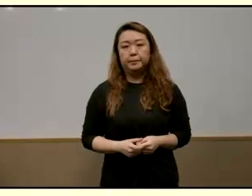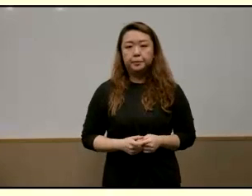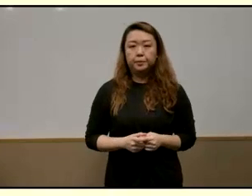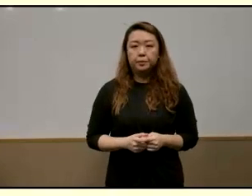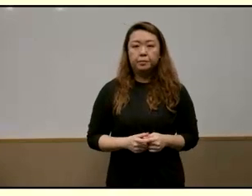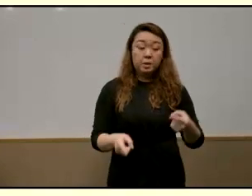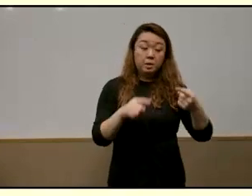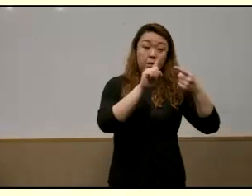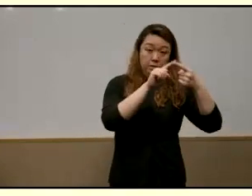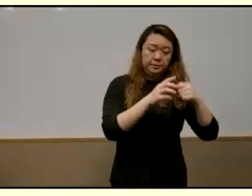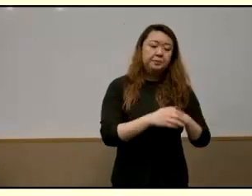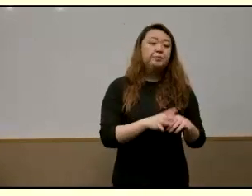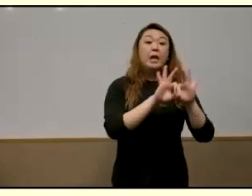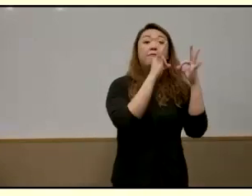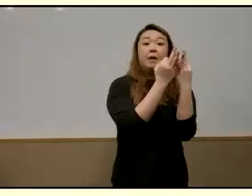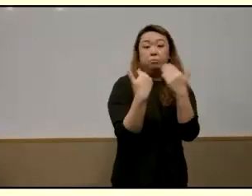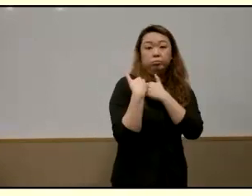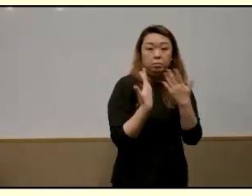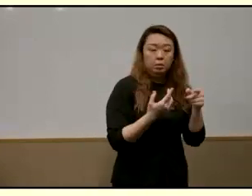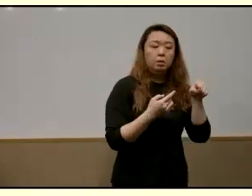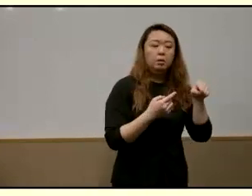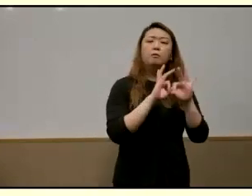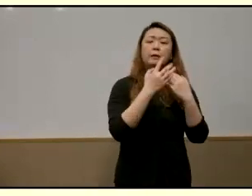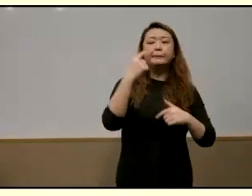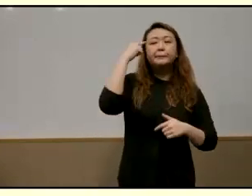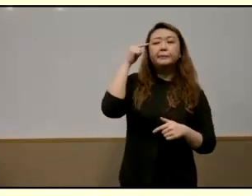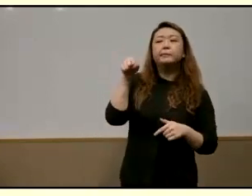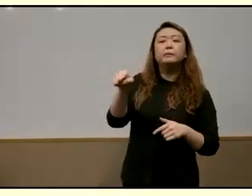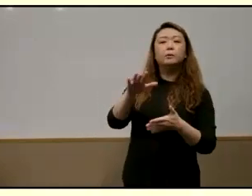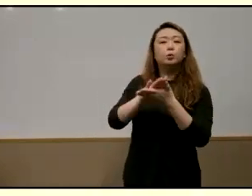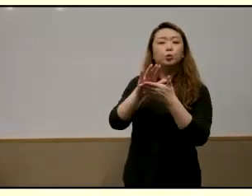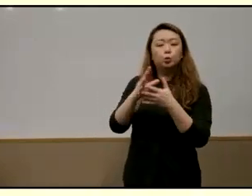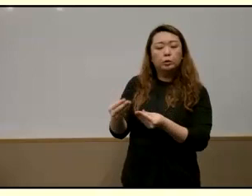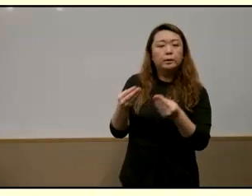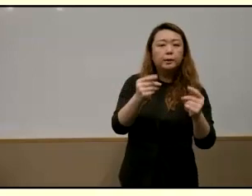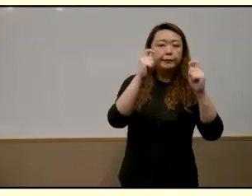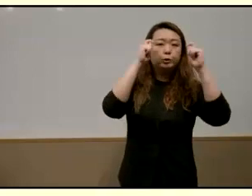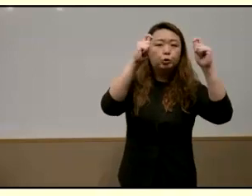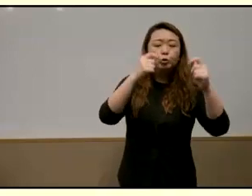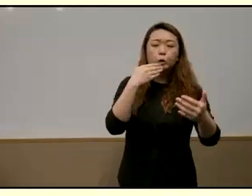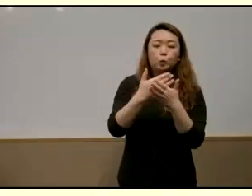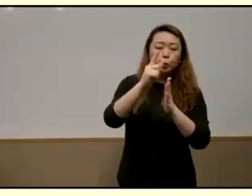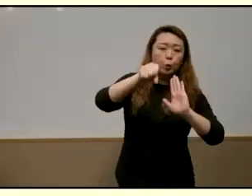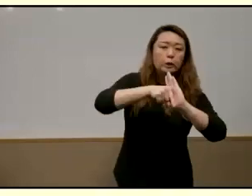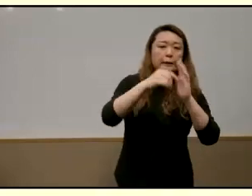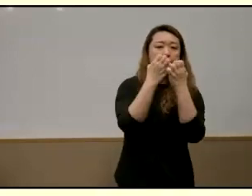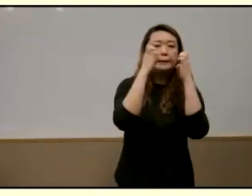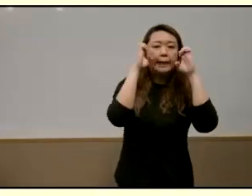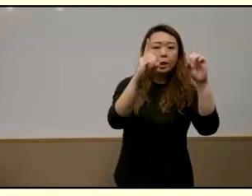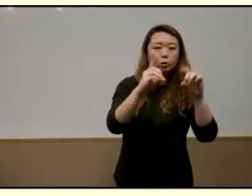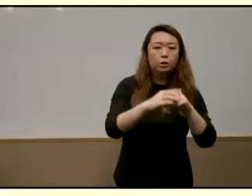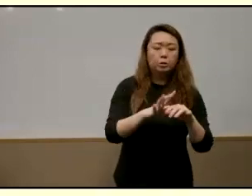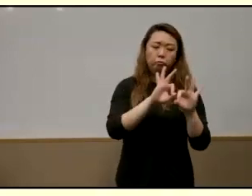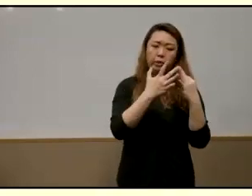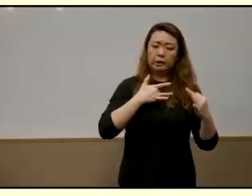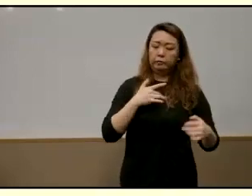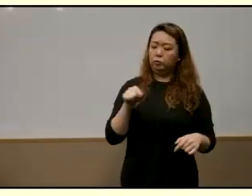so materially families felt that the state had provided schools and tuition programs that are high quality and well-funded families felt their beliefs and the